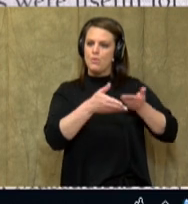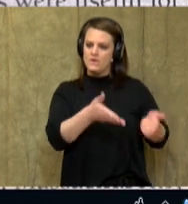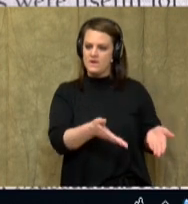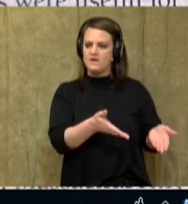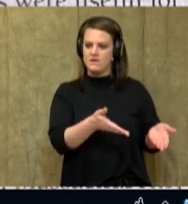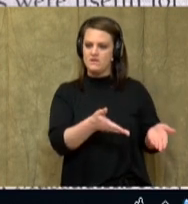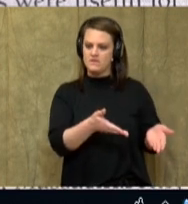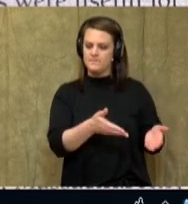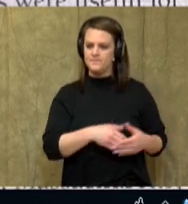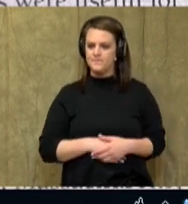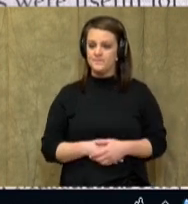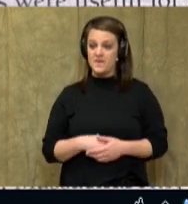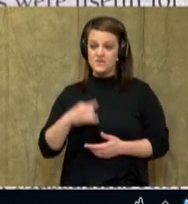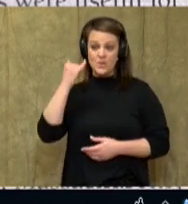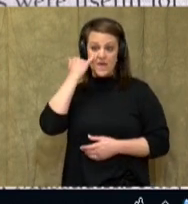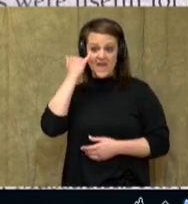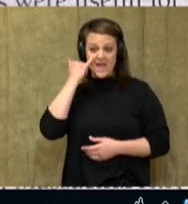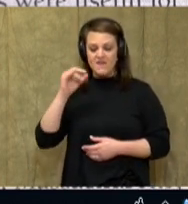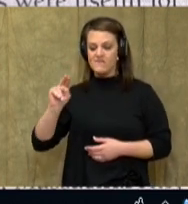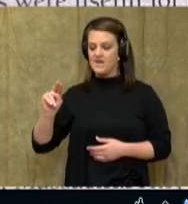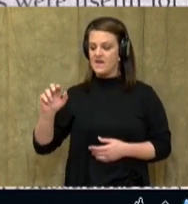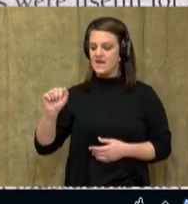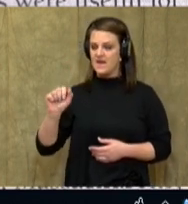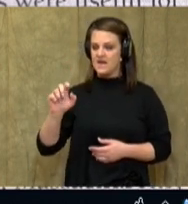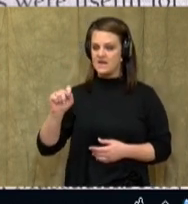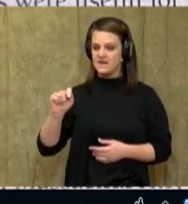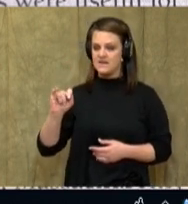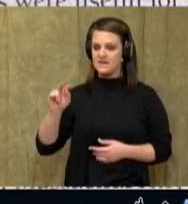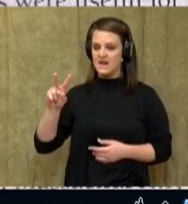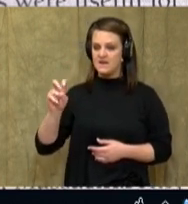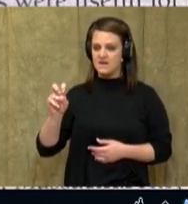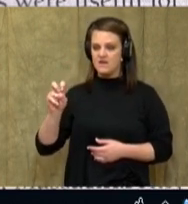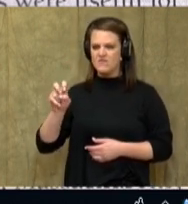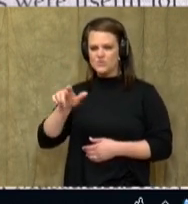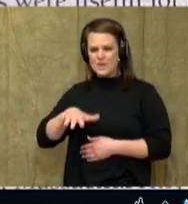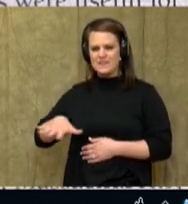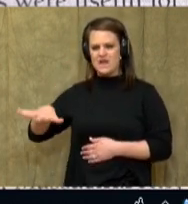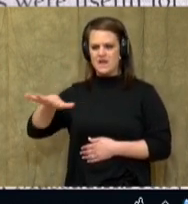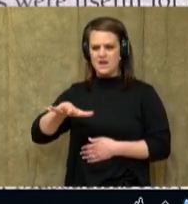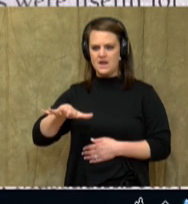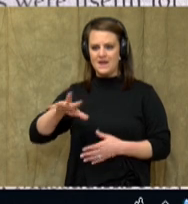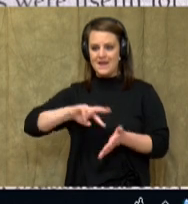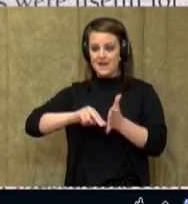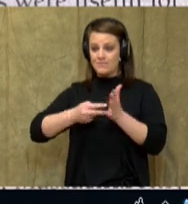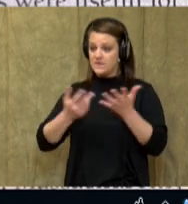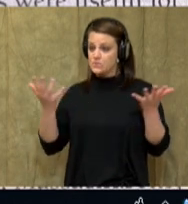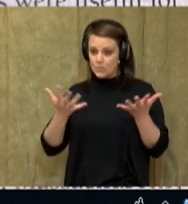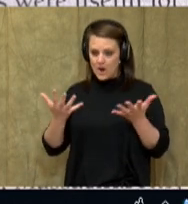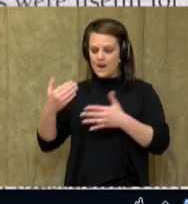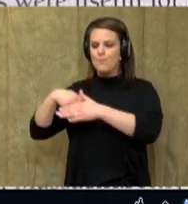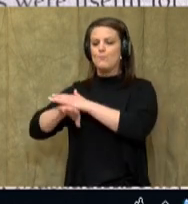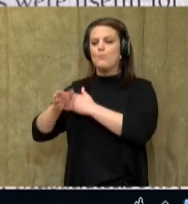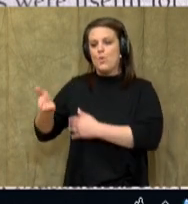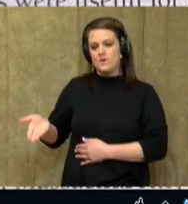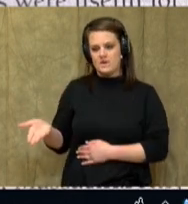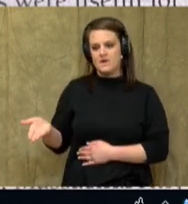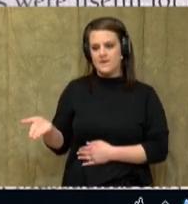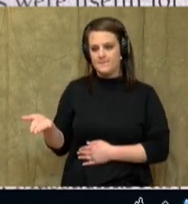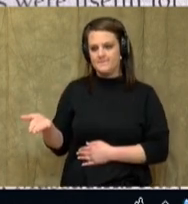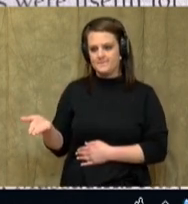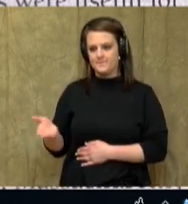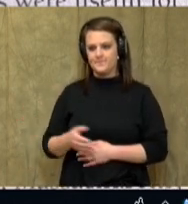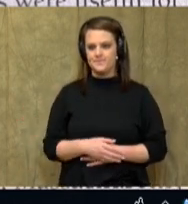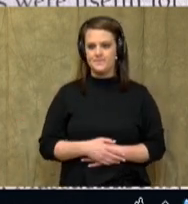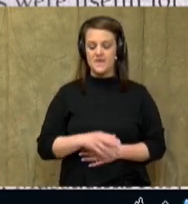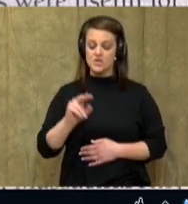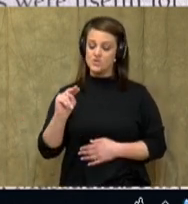you're native to a country or native to a land, that means that you were born in that country. So